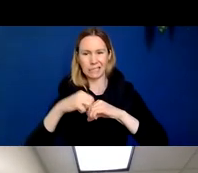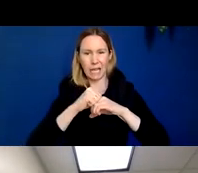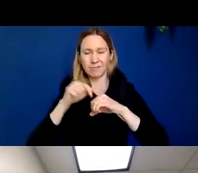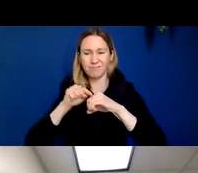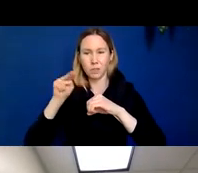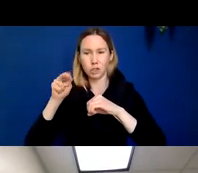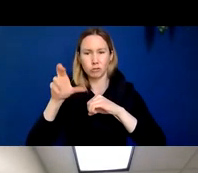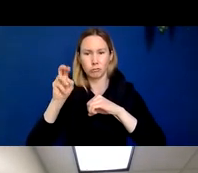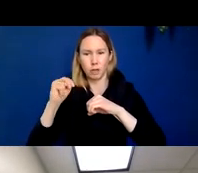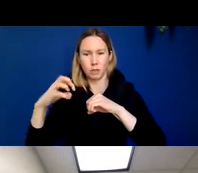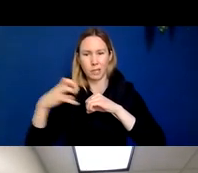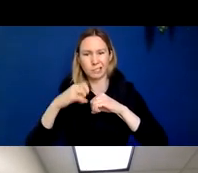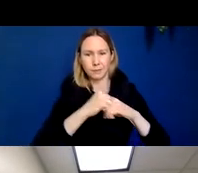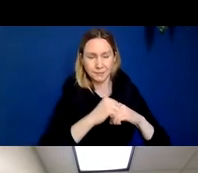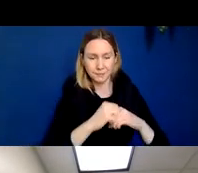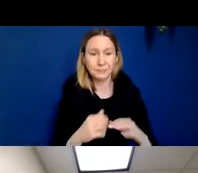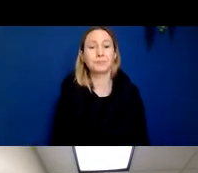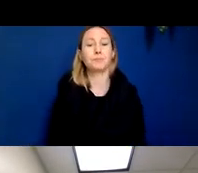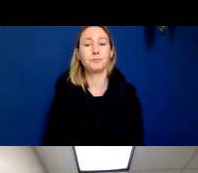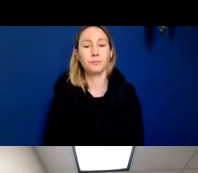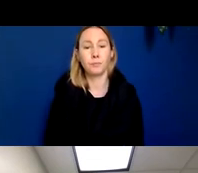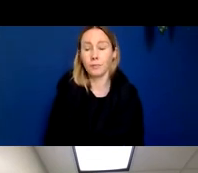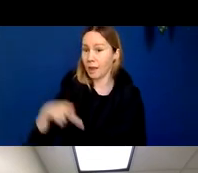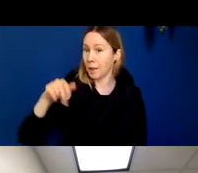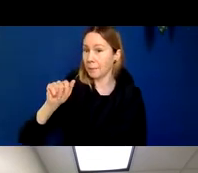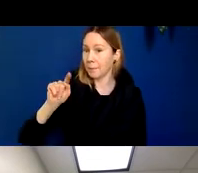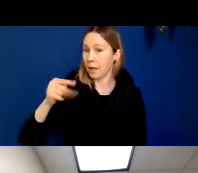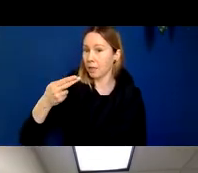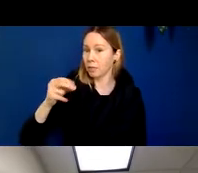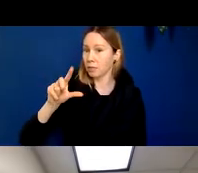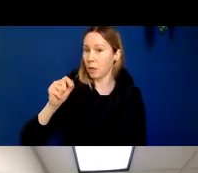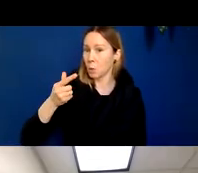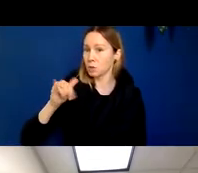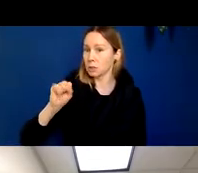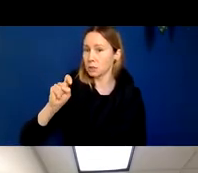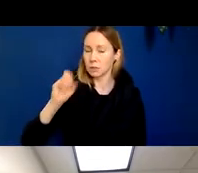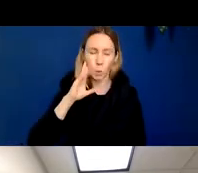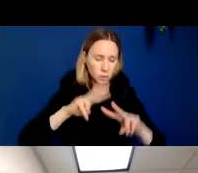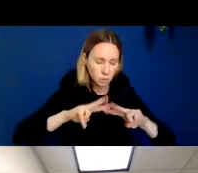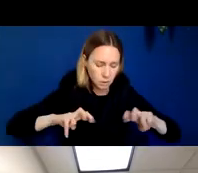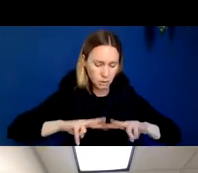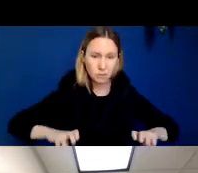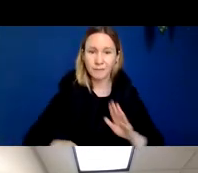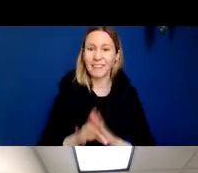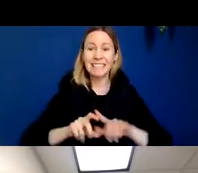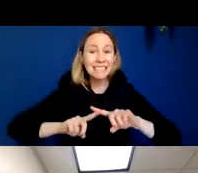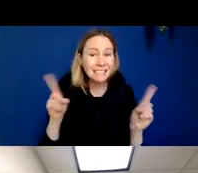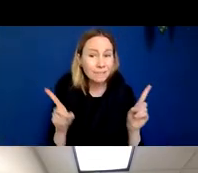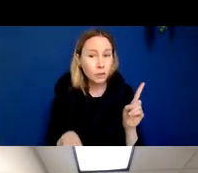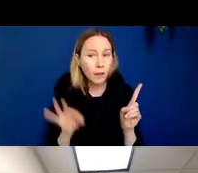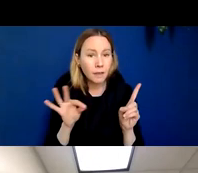of. And then the neuropathologists would see in this brain another finding, a different finding, meaning a different protein inclusion